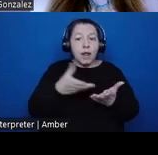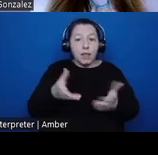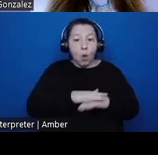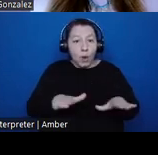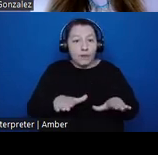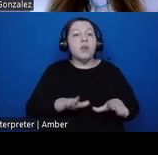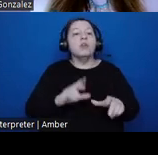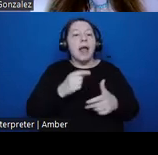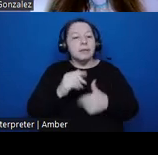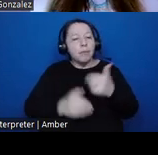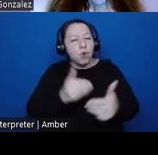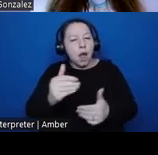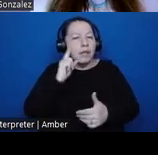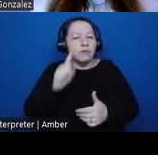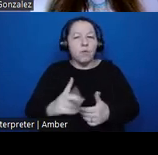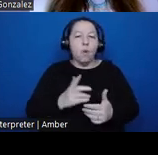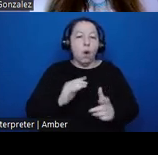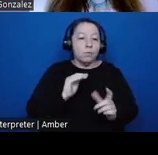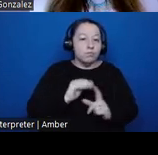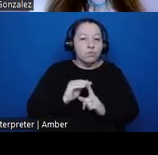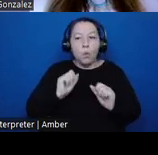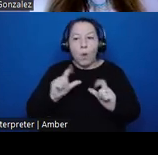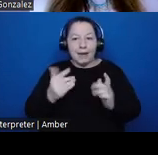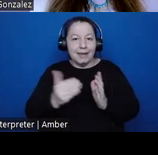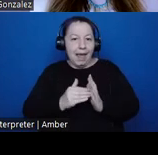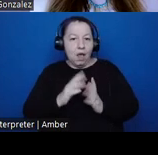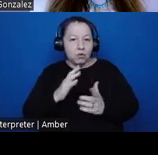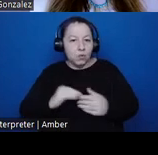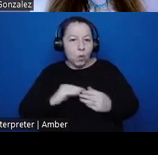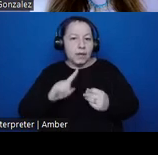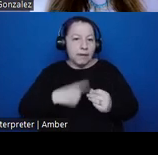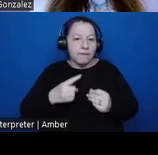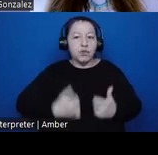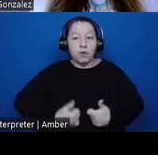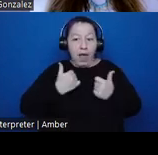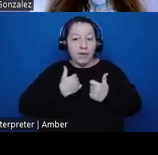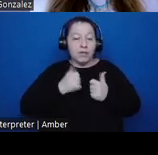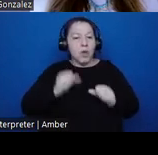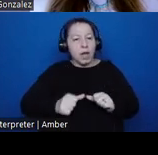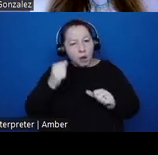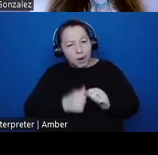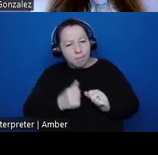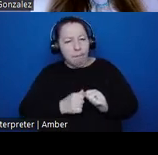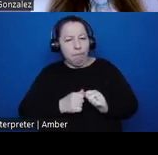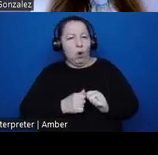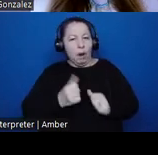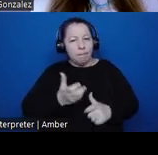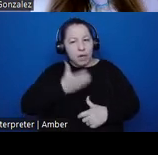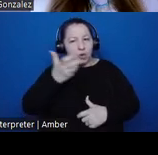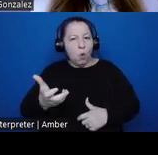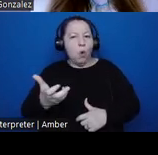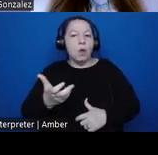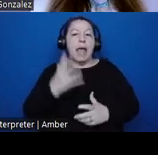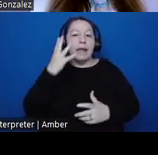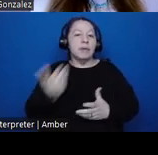process for reawakening stories of survivance so that they may be remembered retold and re experienced by community members.